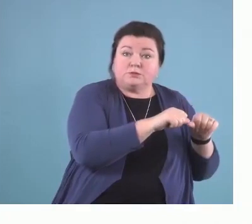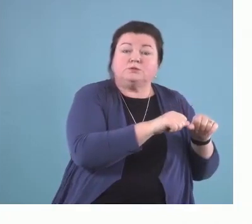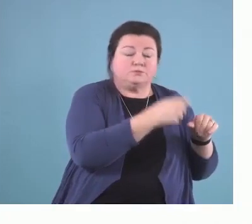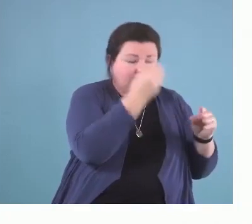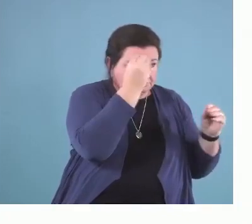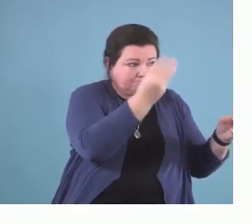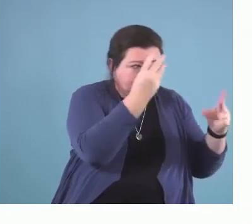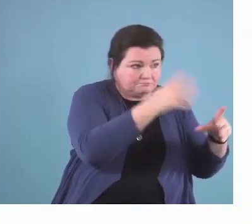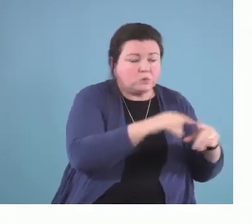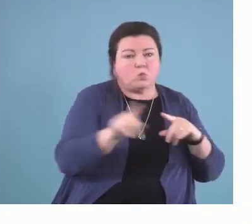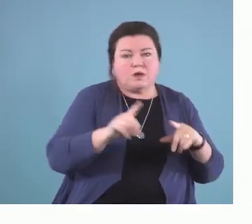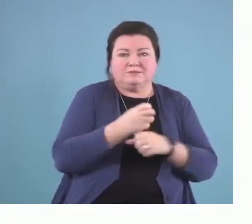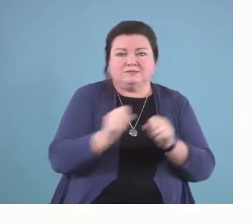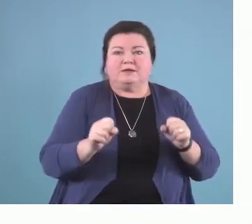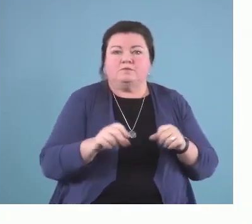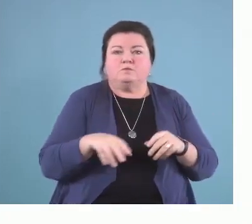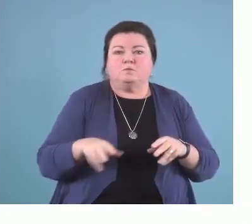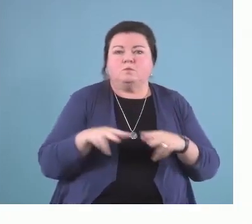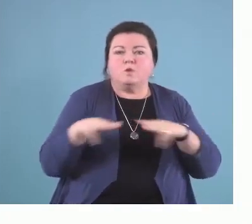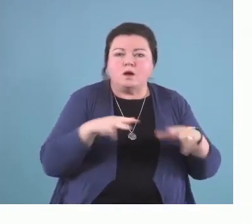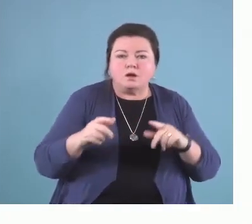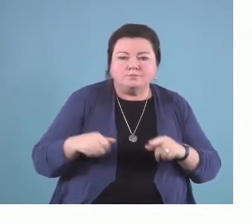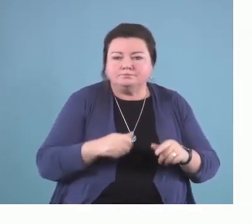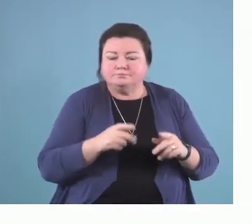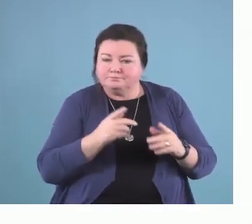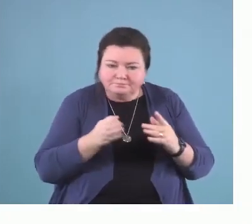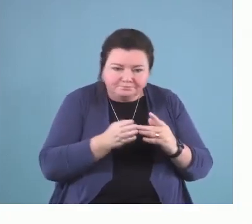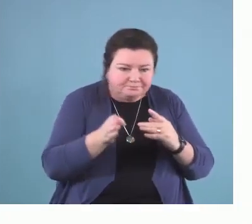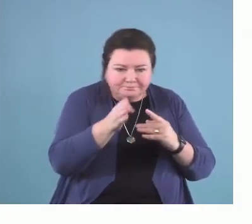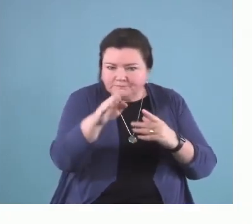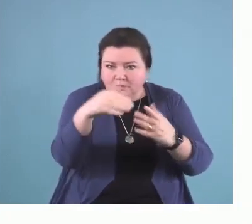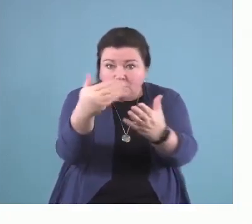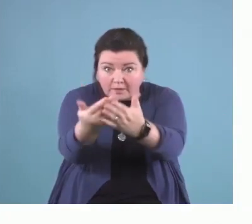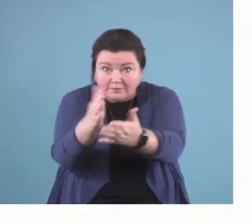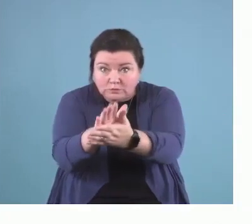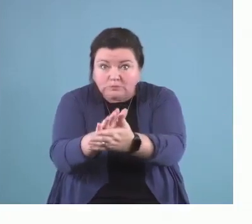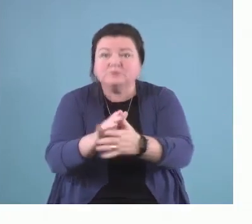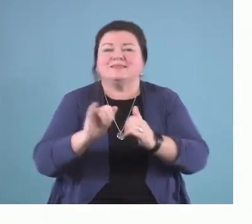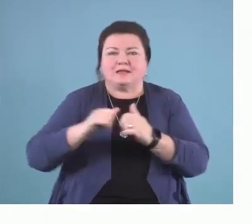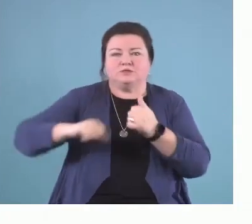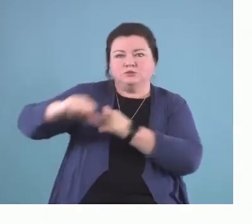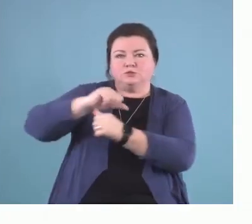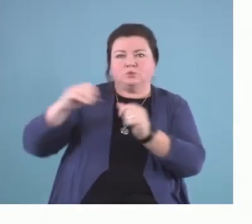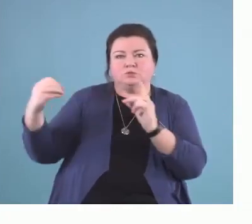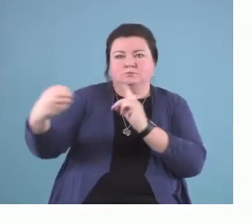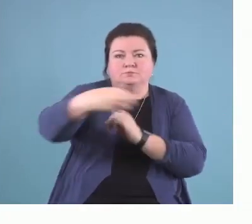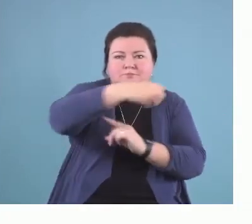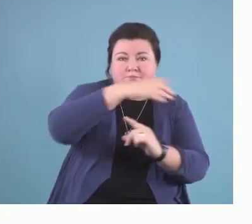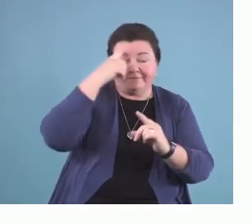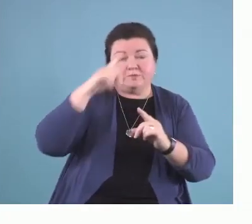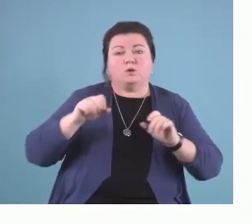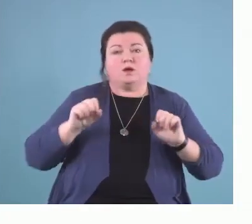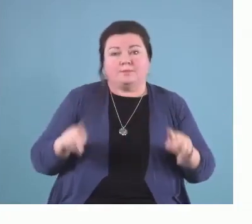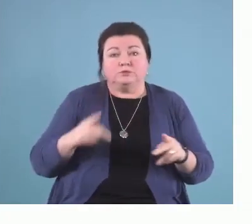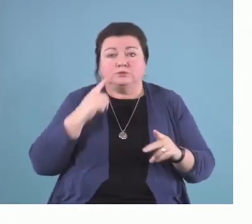is part of the social circle that can be used to provide social opportunity for doing so. And,